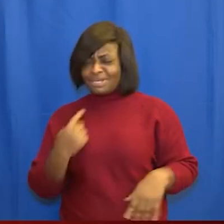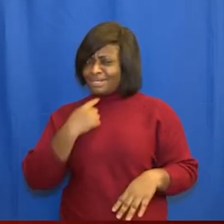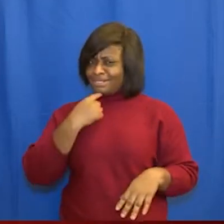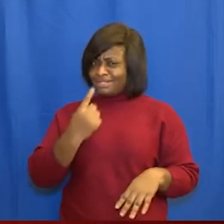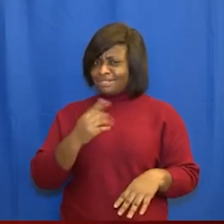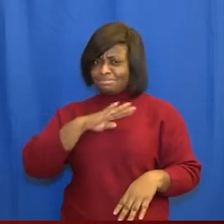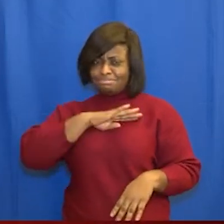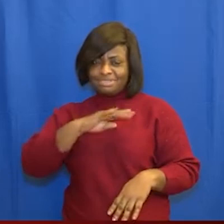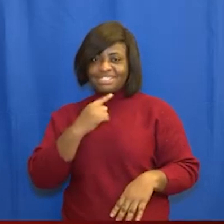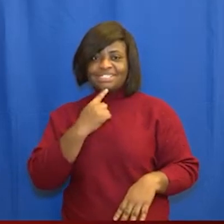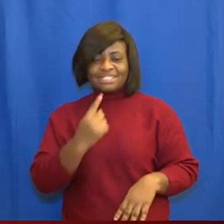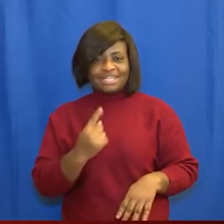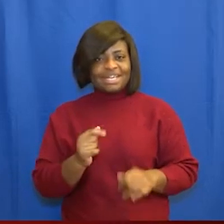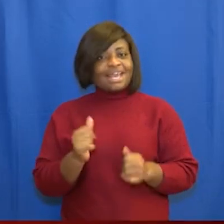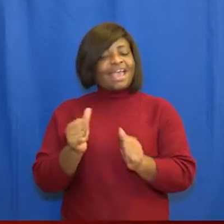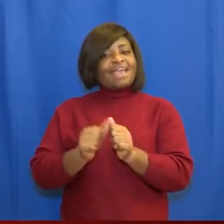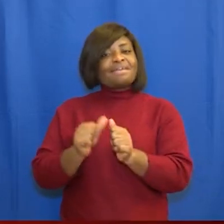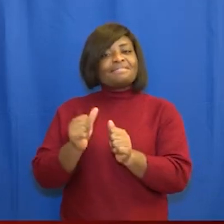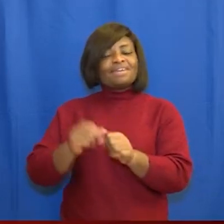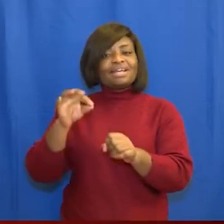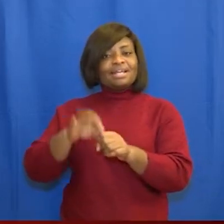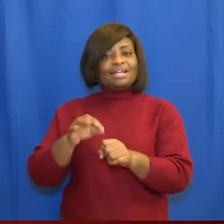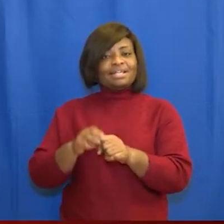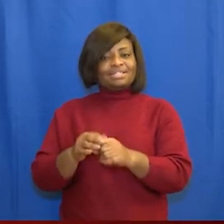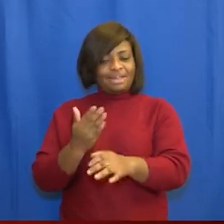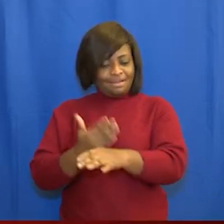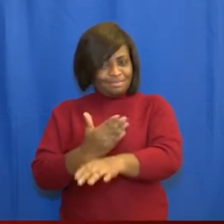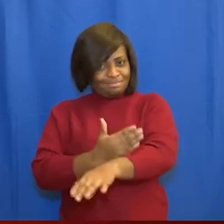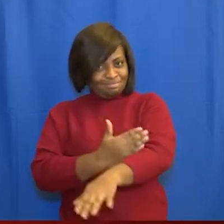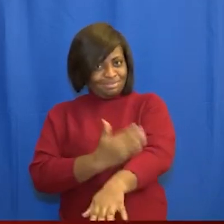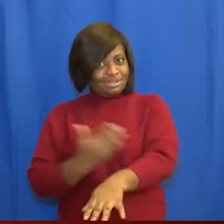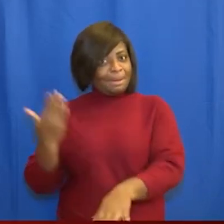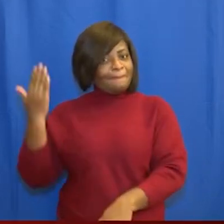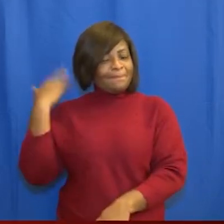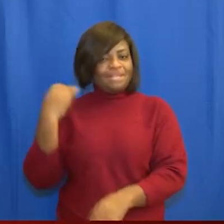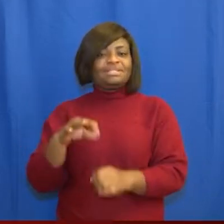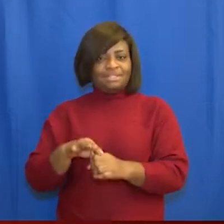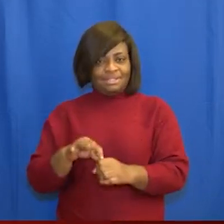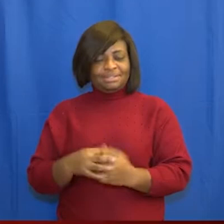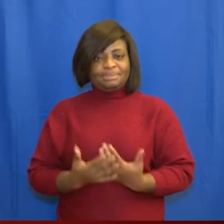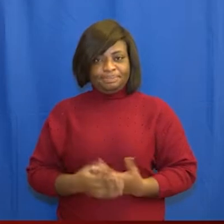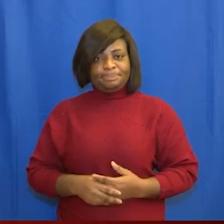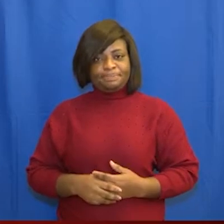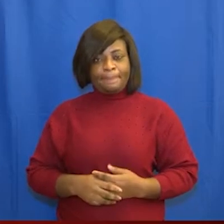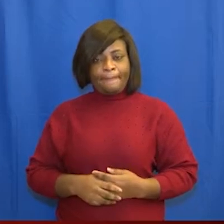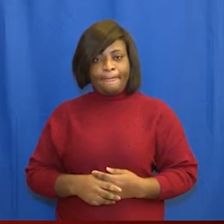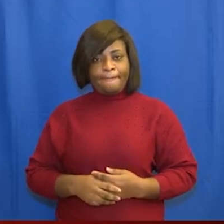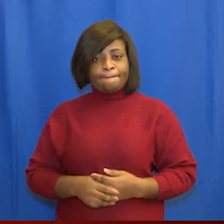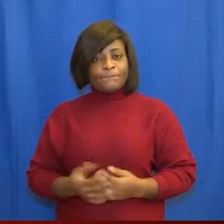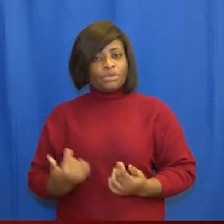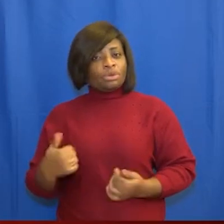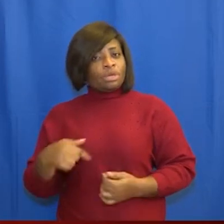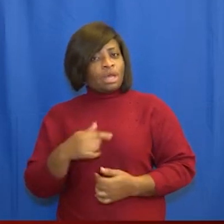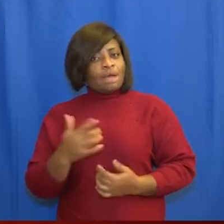say that each one has been an improvement on the previous one we'll have